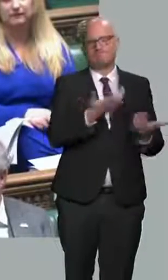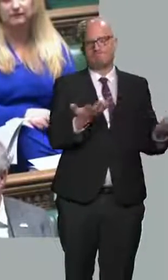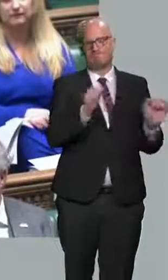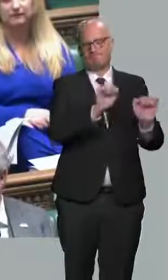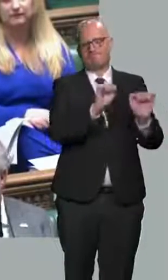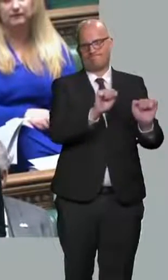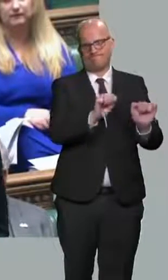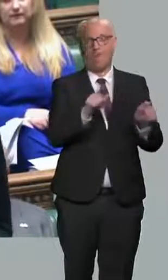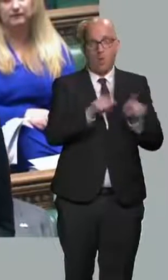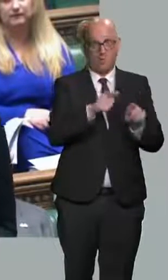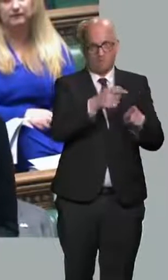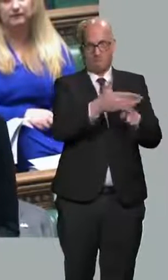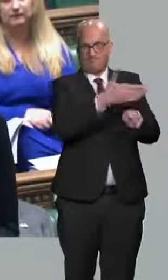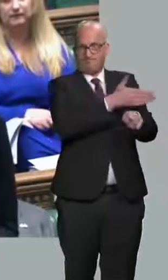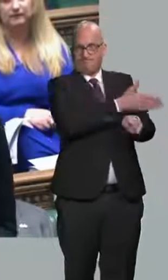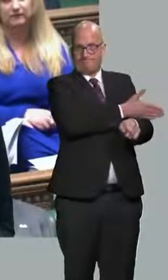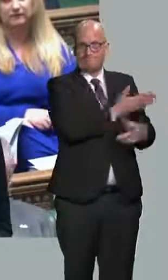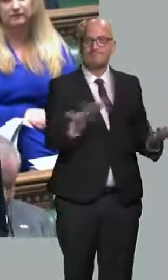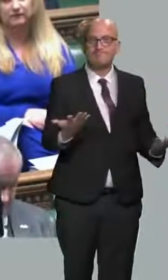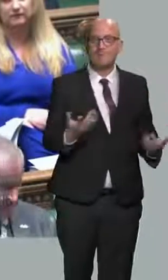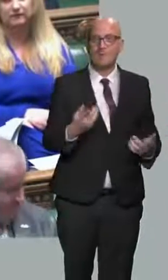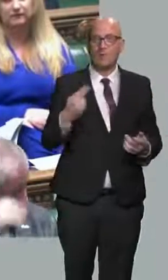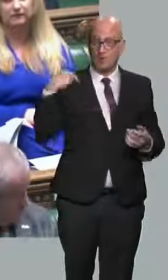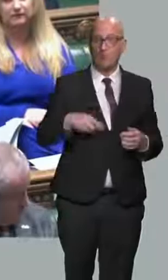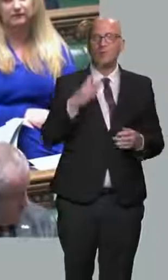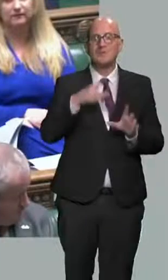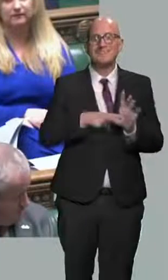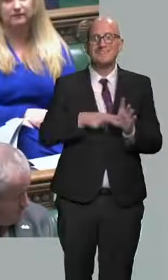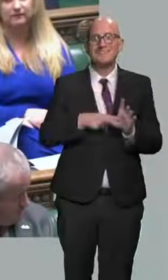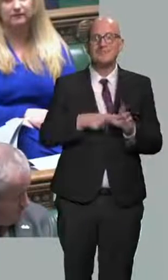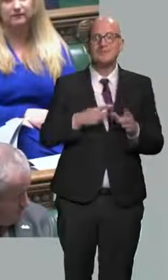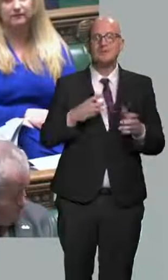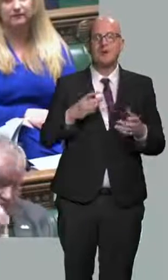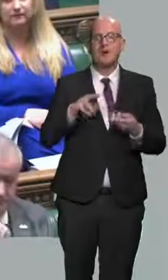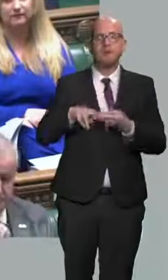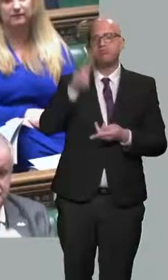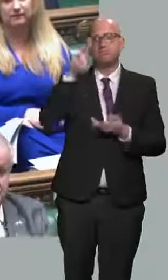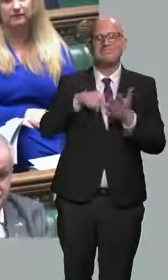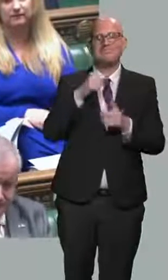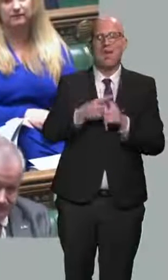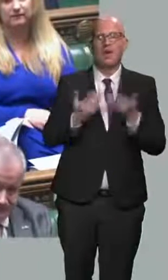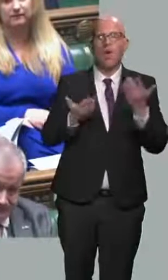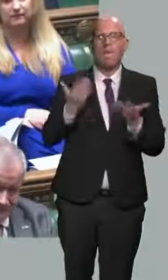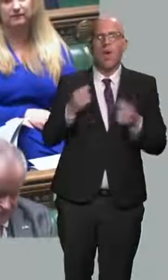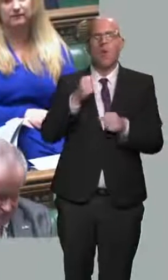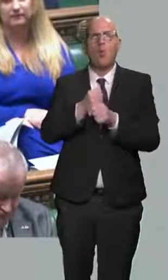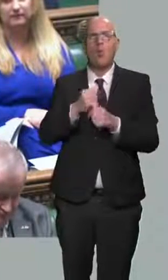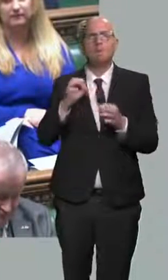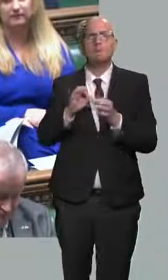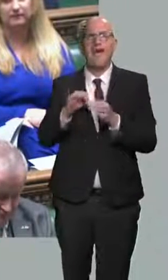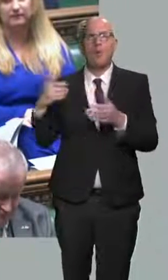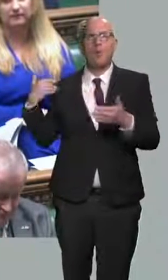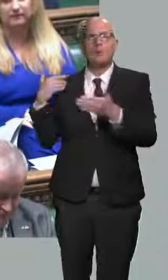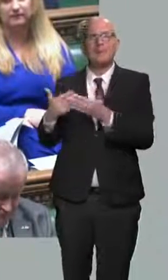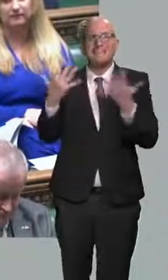This Chancellor has increased taxes more in two years than Gordon Brown did in ten, while people are struggling. The Treasury